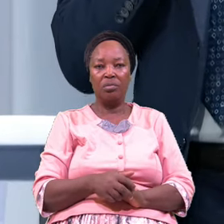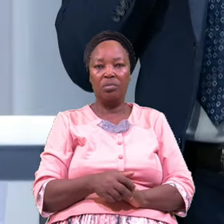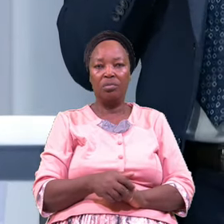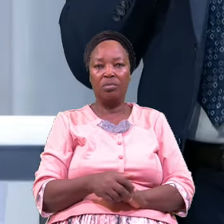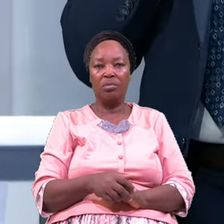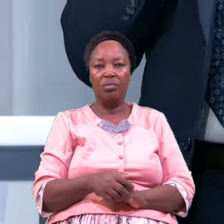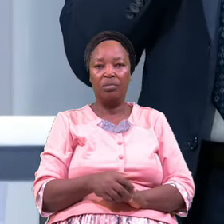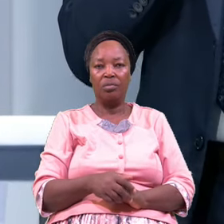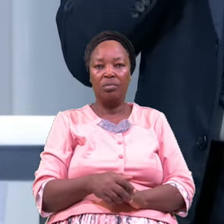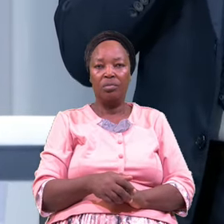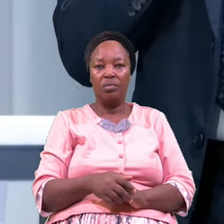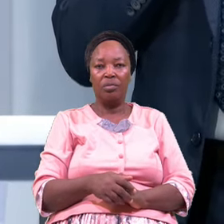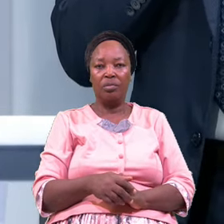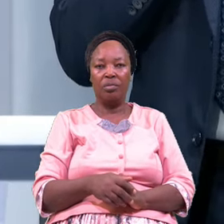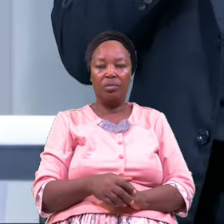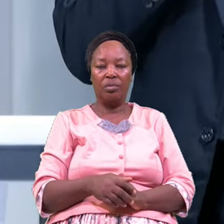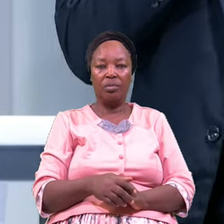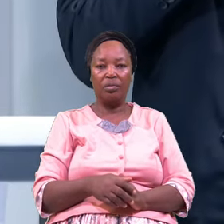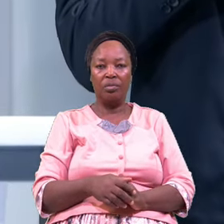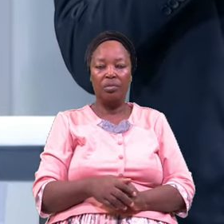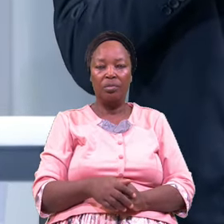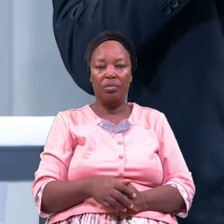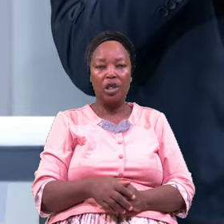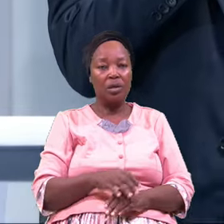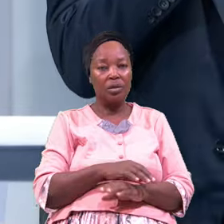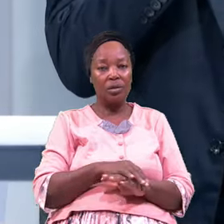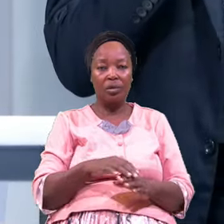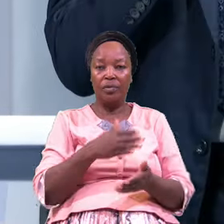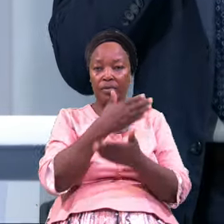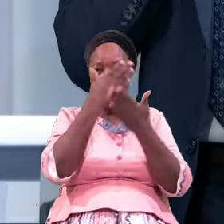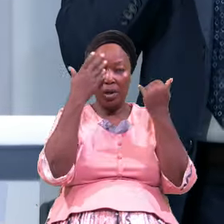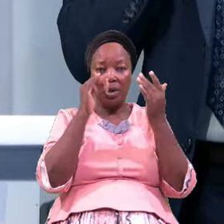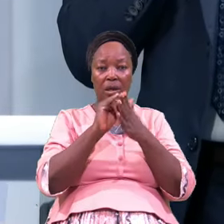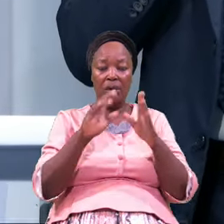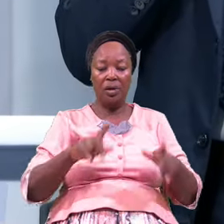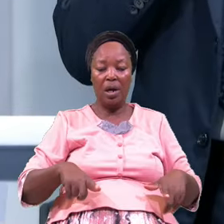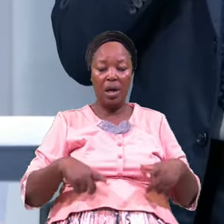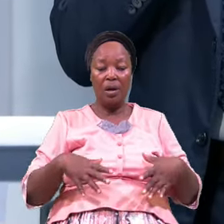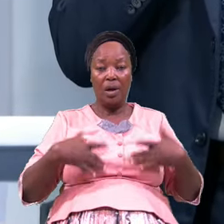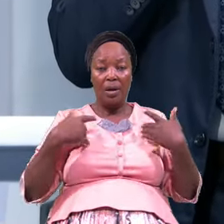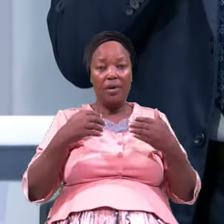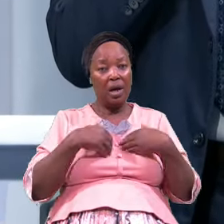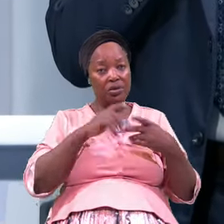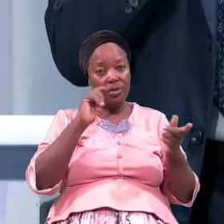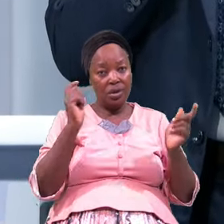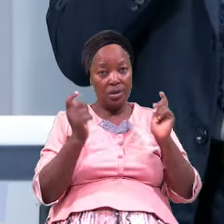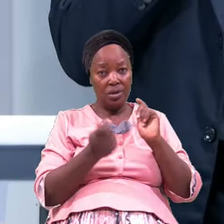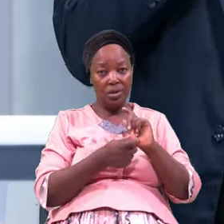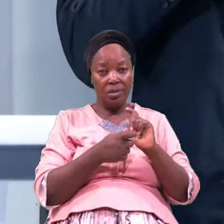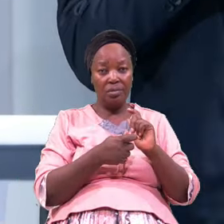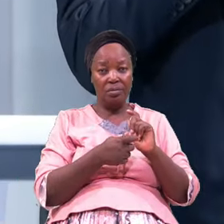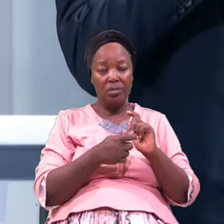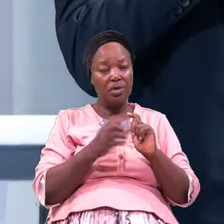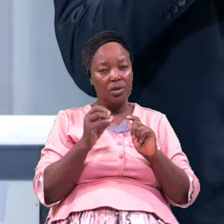Please Give Your Correct Telephone Number Keep Standing Don't Sit Down If They Have Not Attended To You